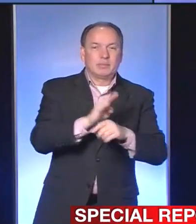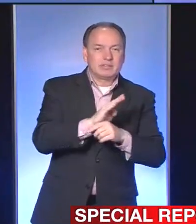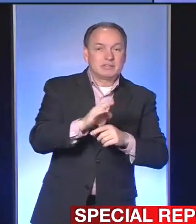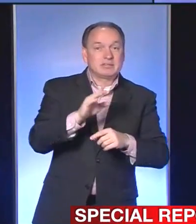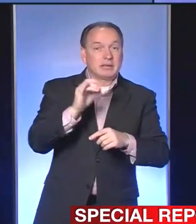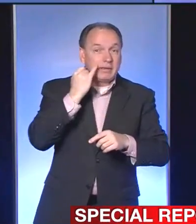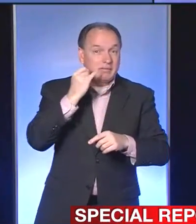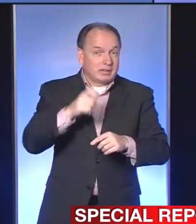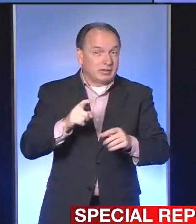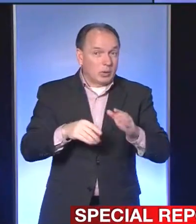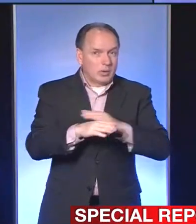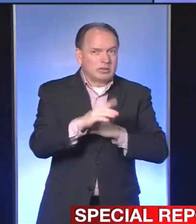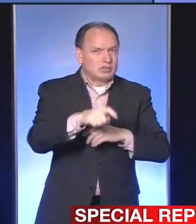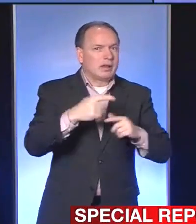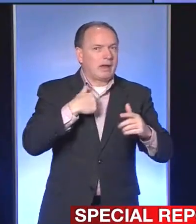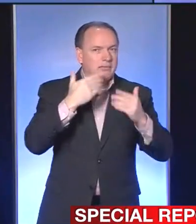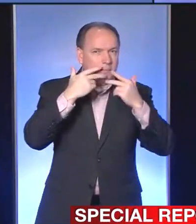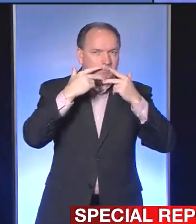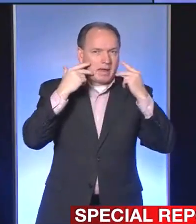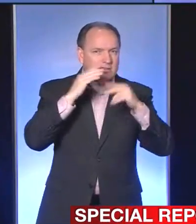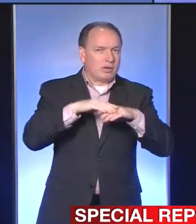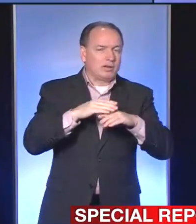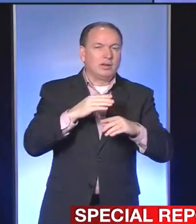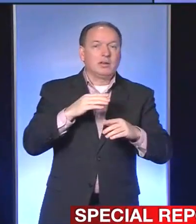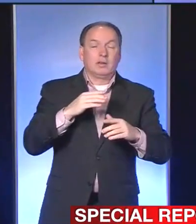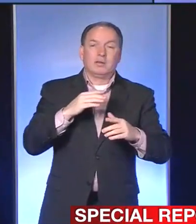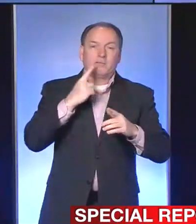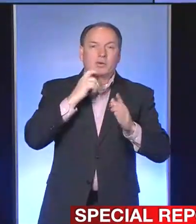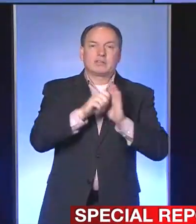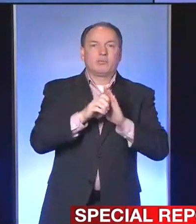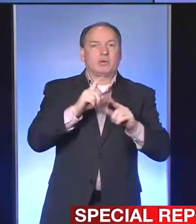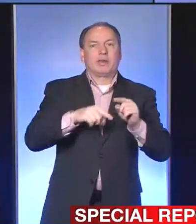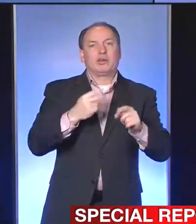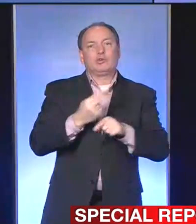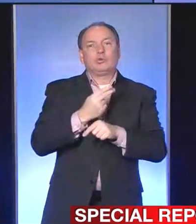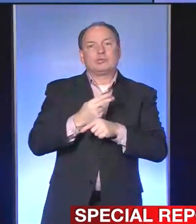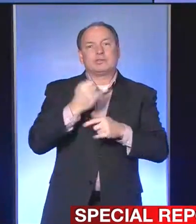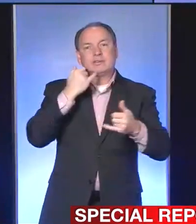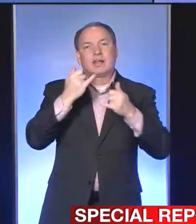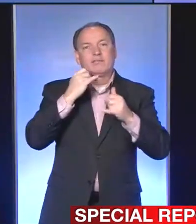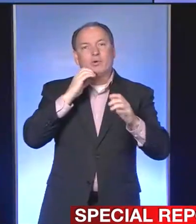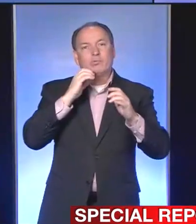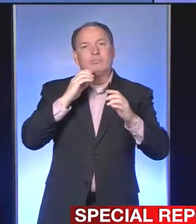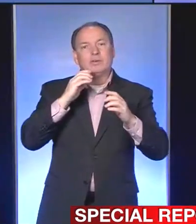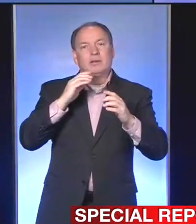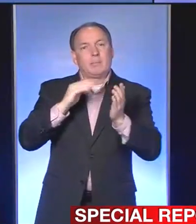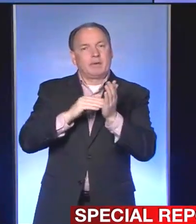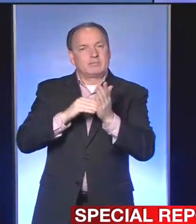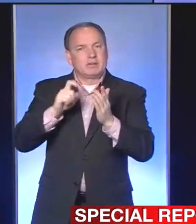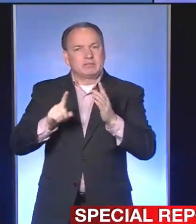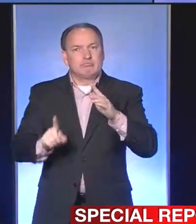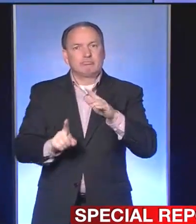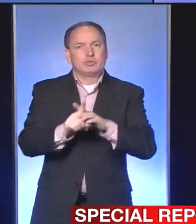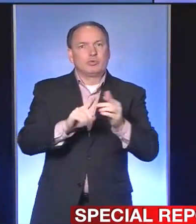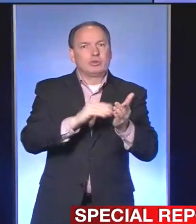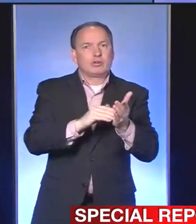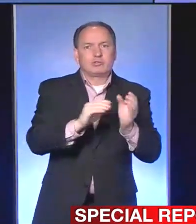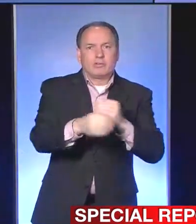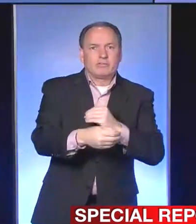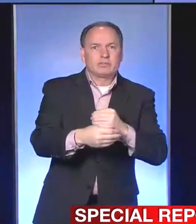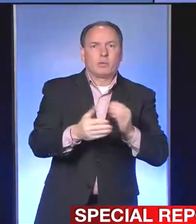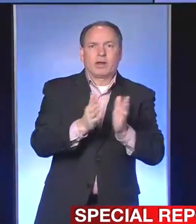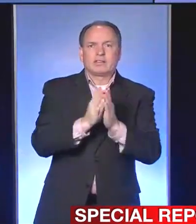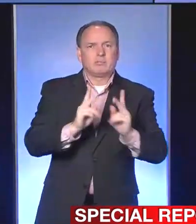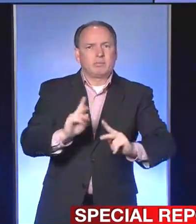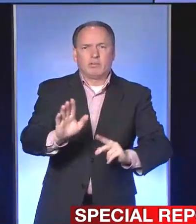should have a mask on. They might maybe, for example, they couldn't use telemedicine, they might have to go into the doctor or something like that. We're asking people not to